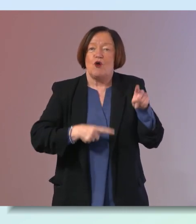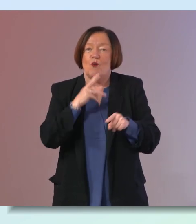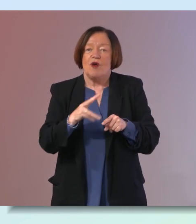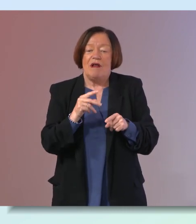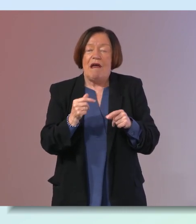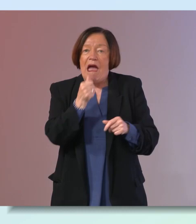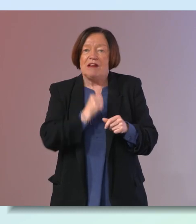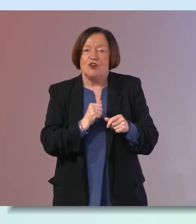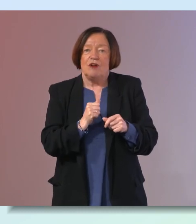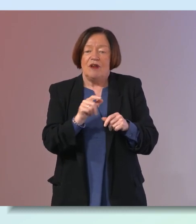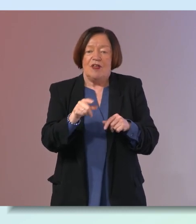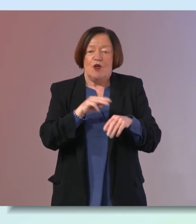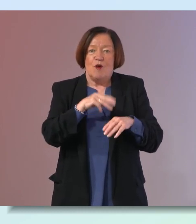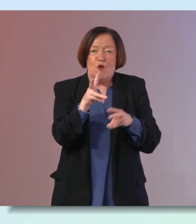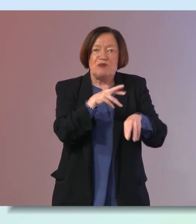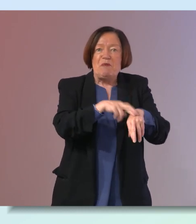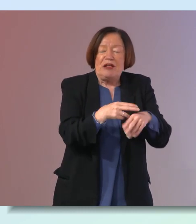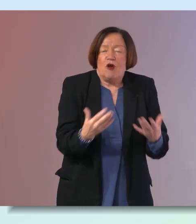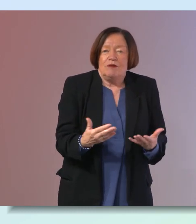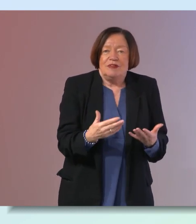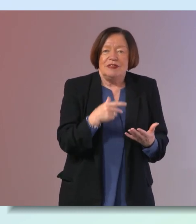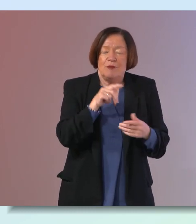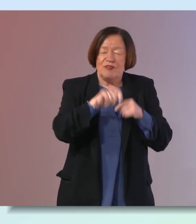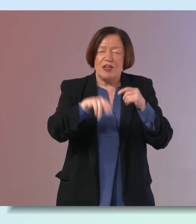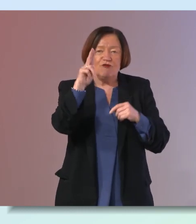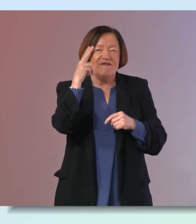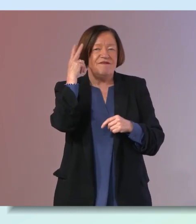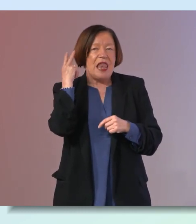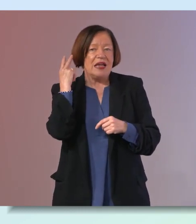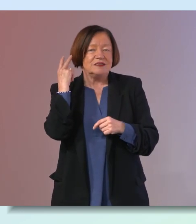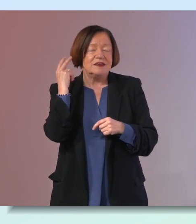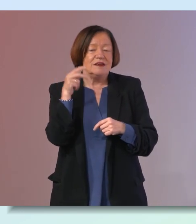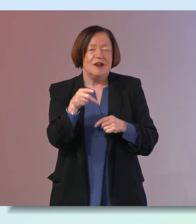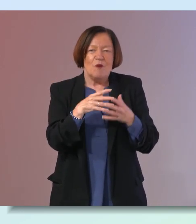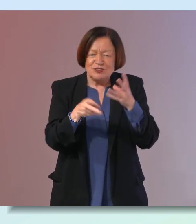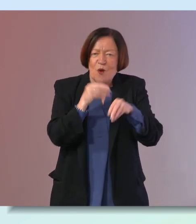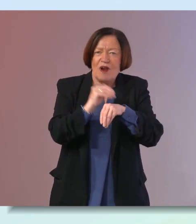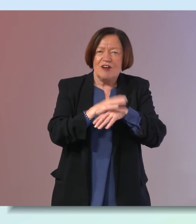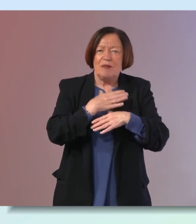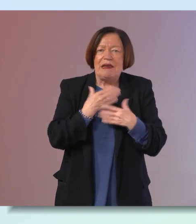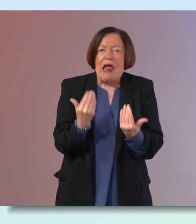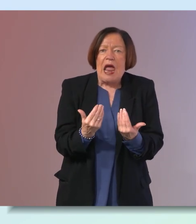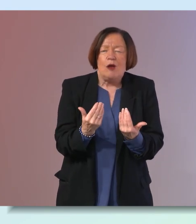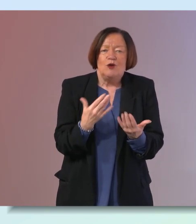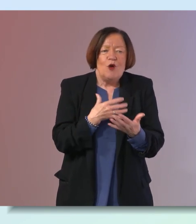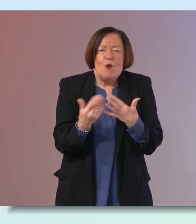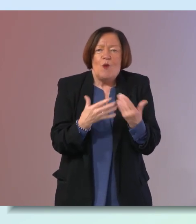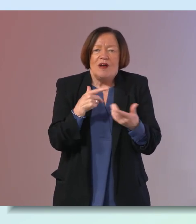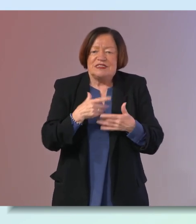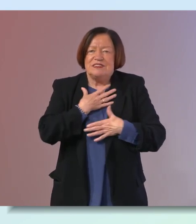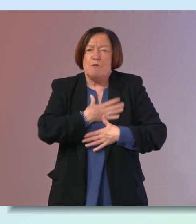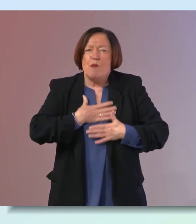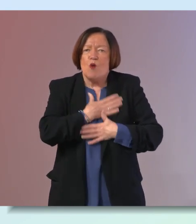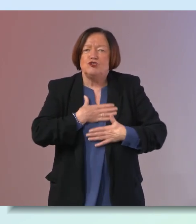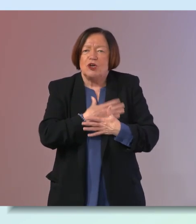things to it's more efficient um but reflecting upon what is going on for me now okay what is this emotion